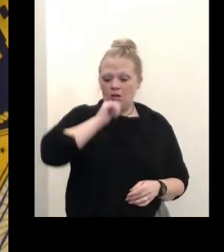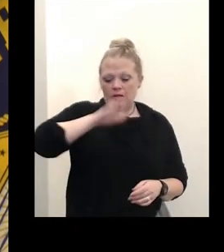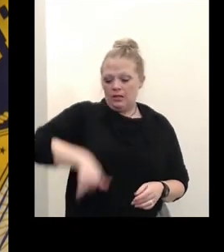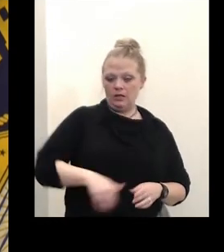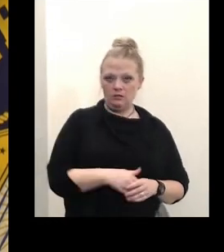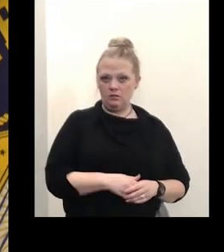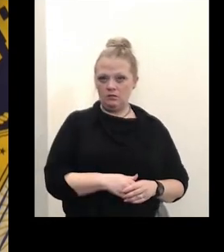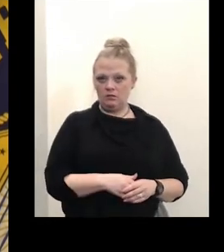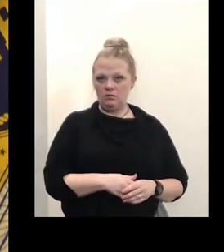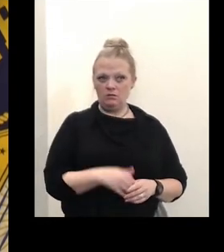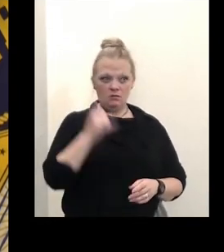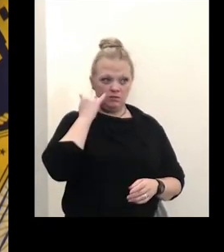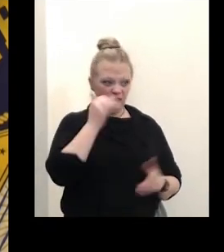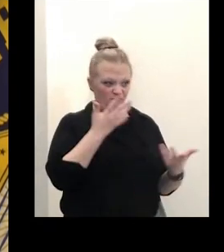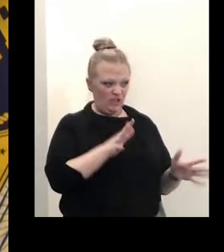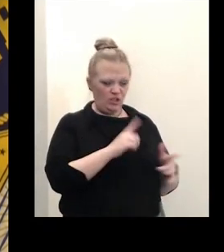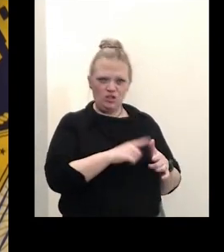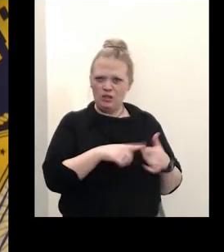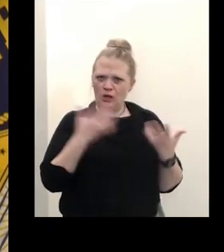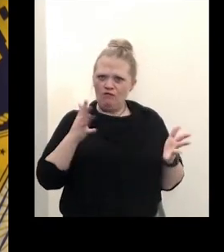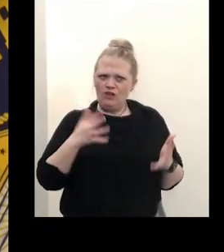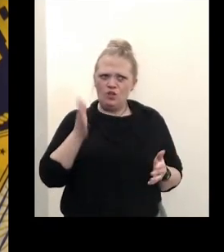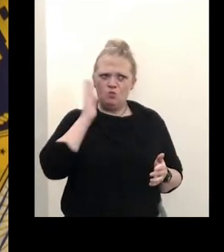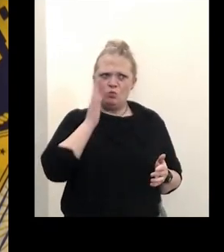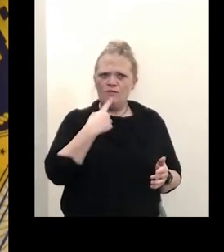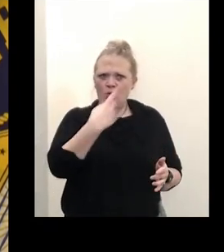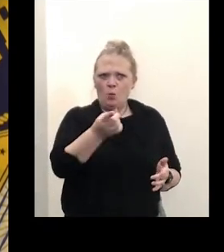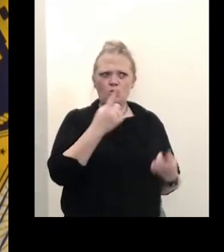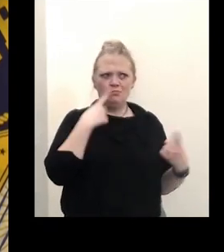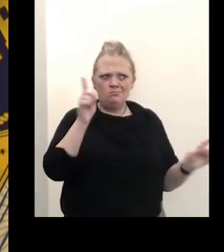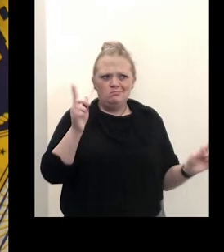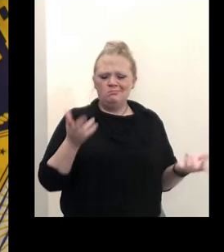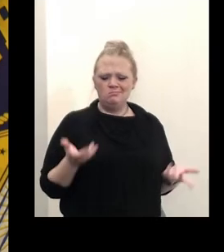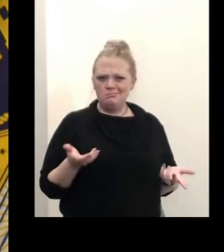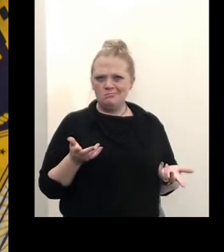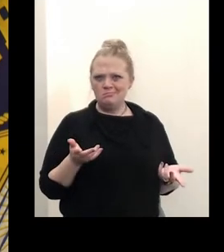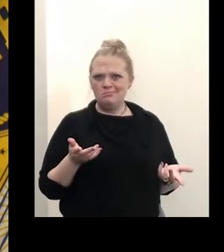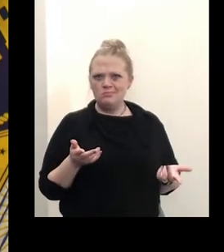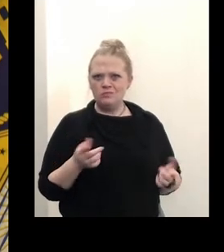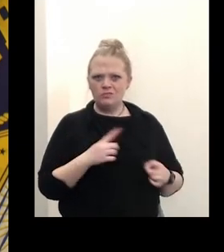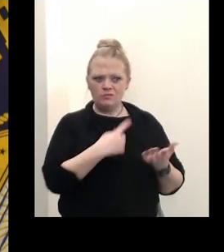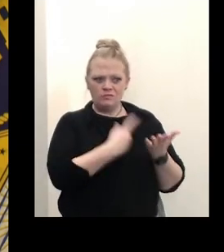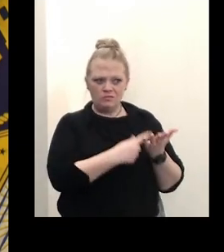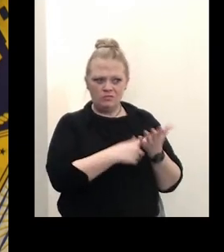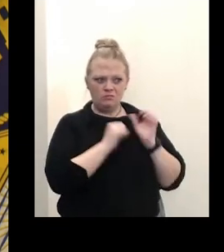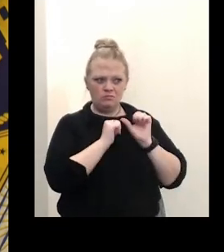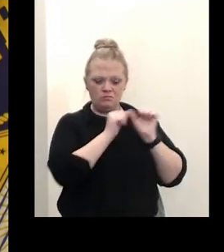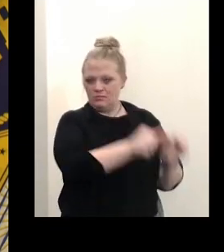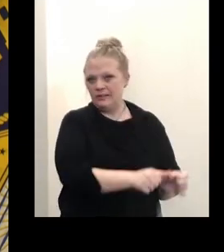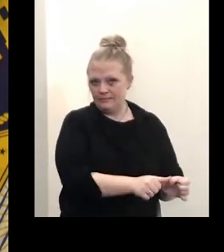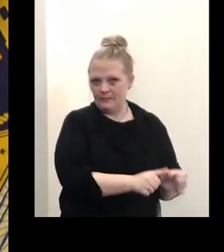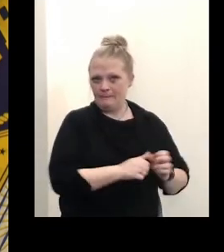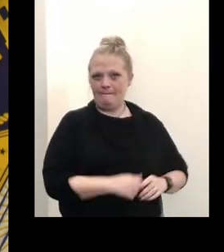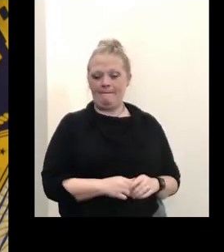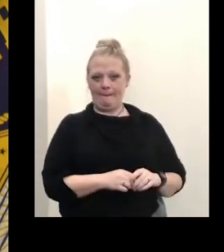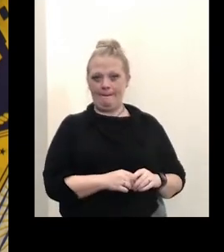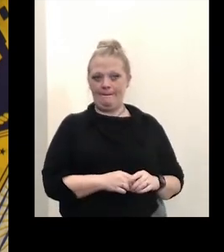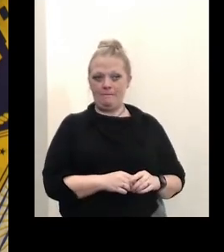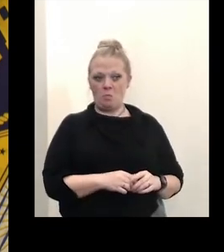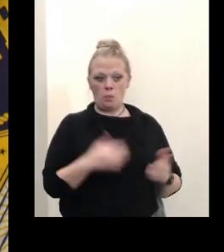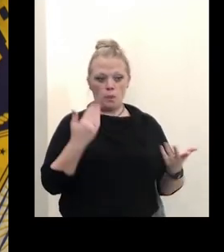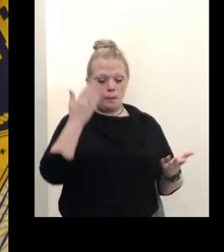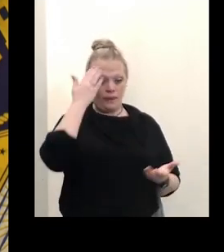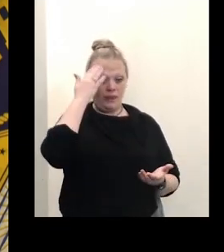you would have heard about it we would have announced it but uh the kind of discussions are ongoing and i do know that yesterday